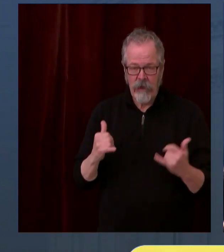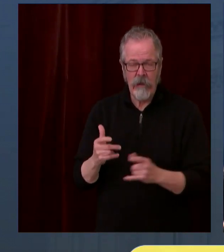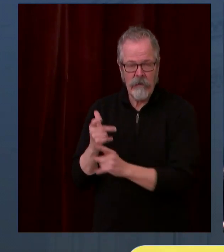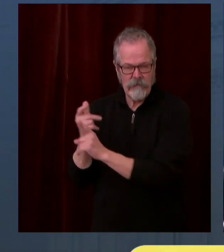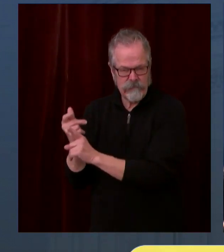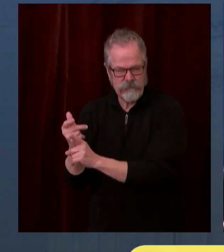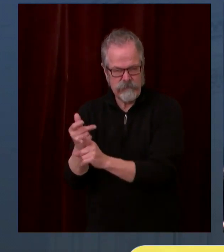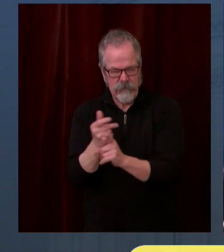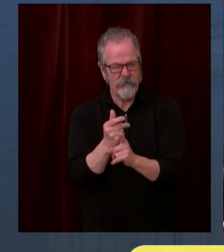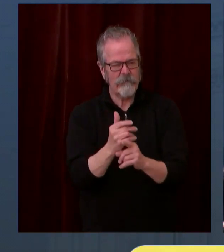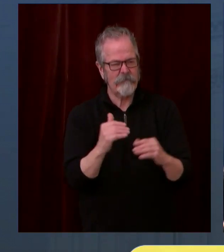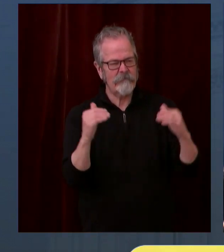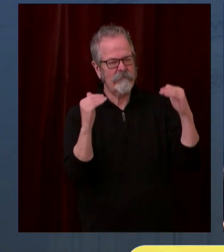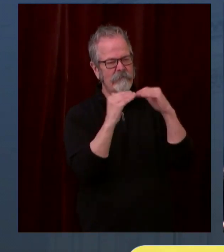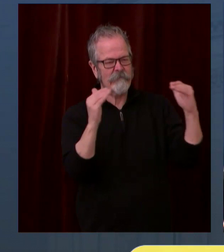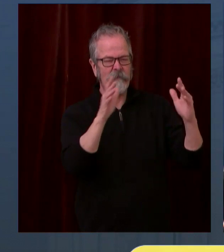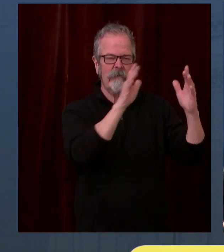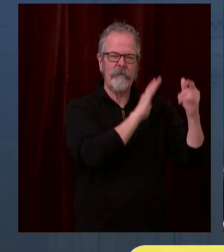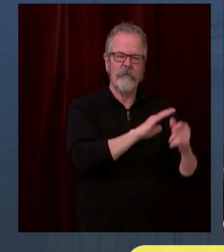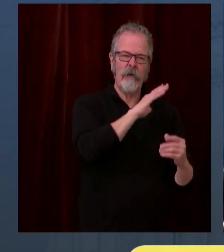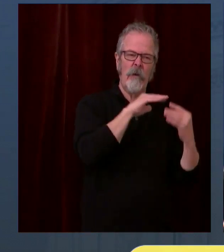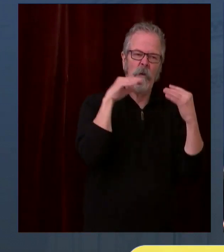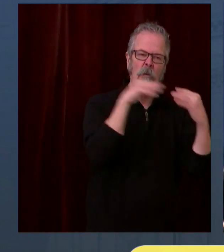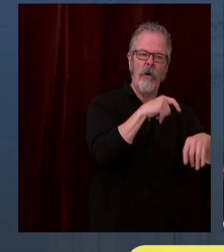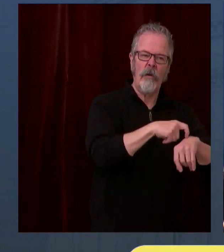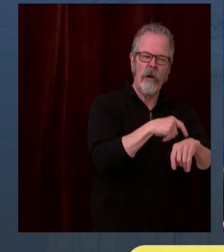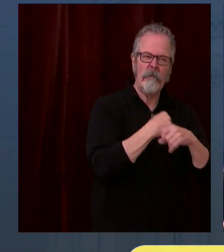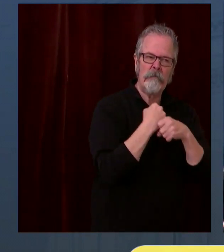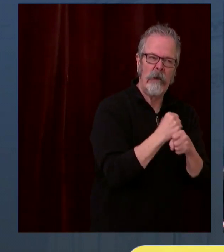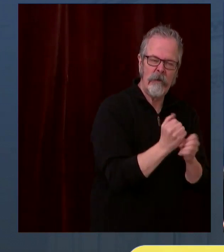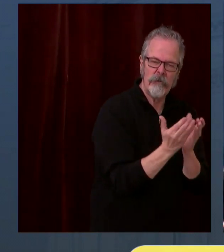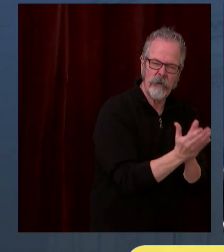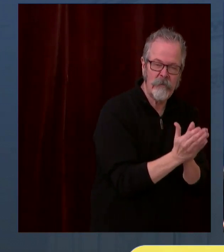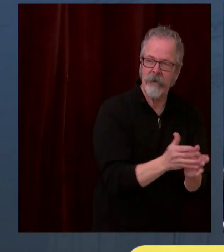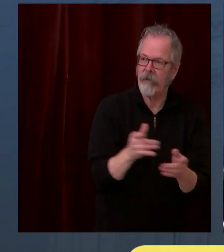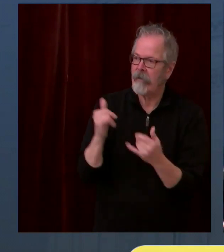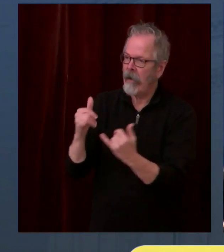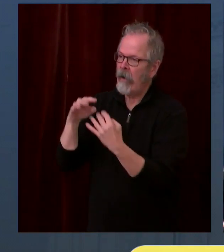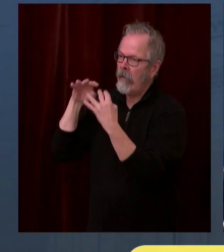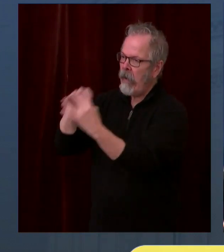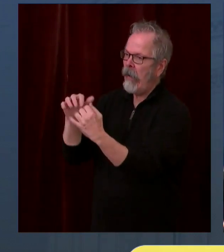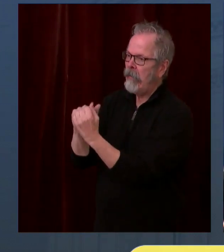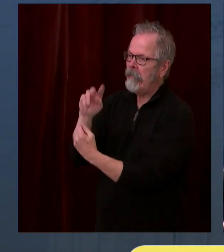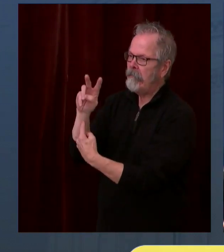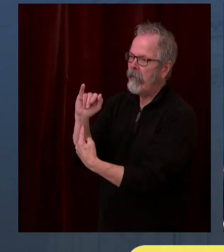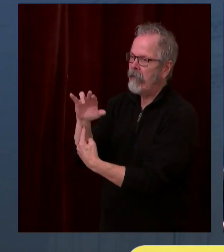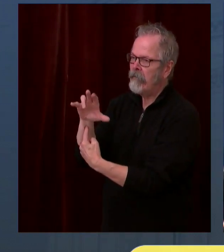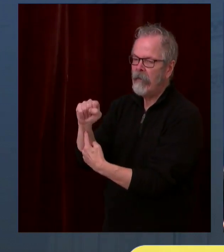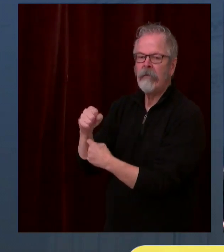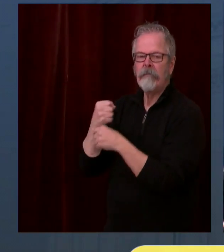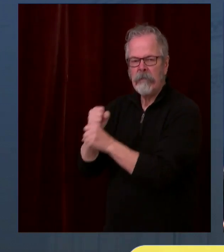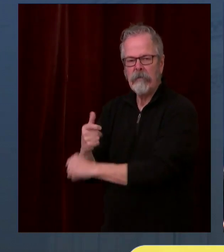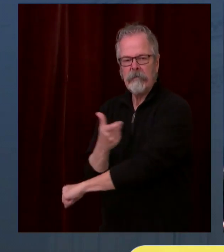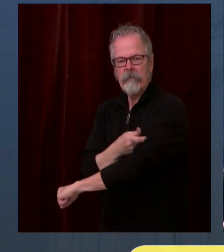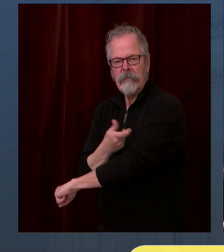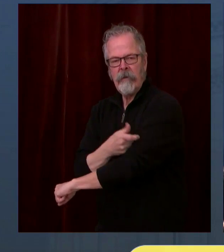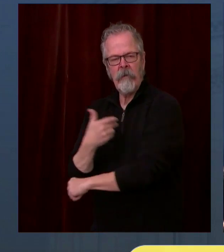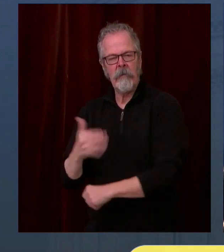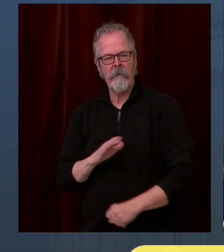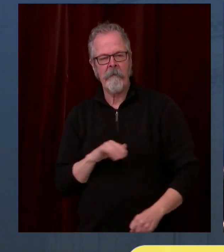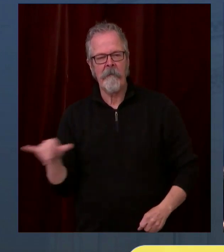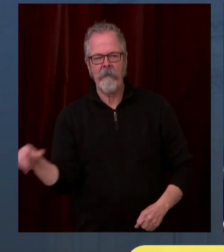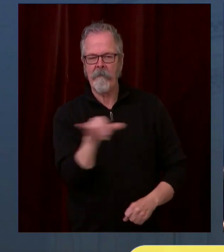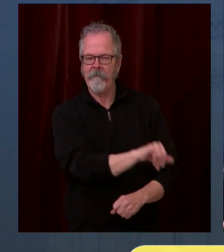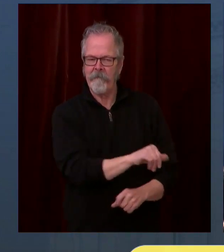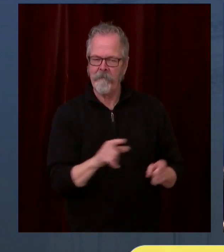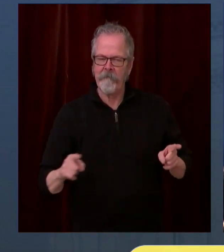about 2,400 pharmacies that are now involved in this effort that have signed up through this system. We've already turned on some